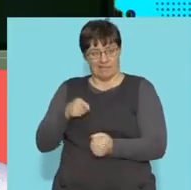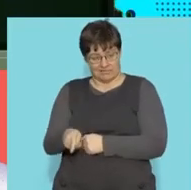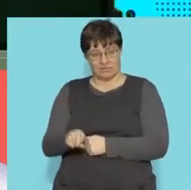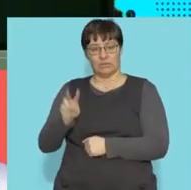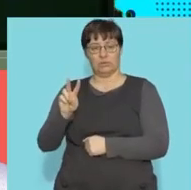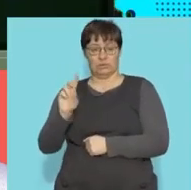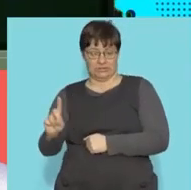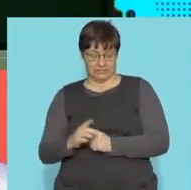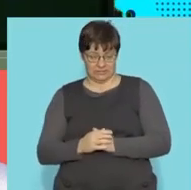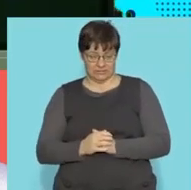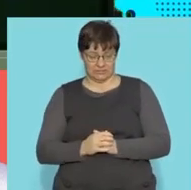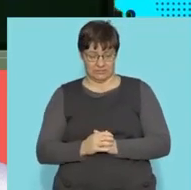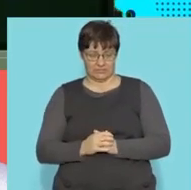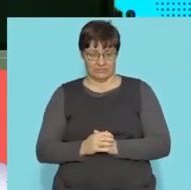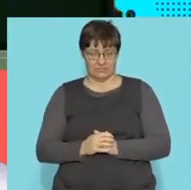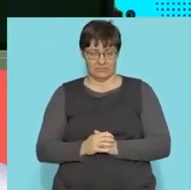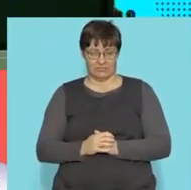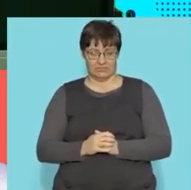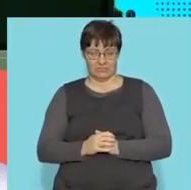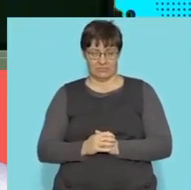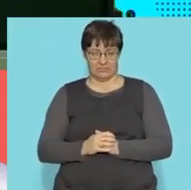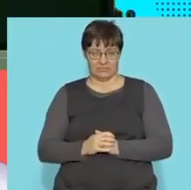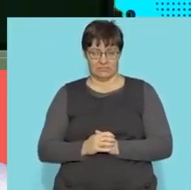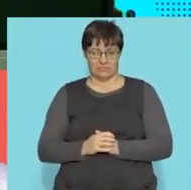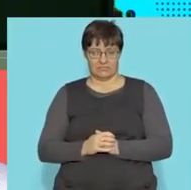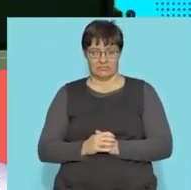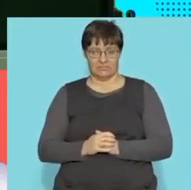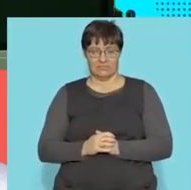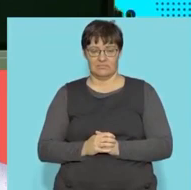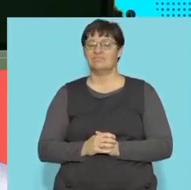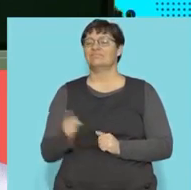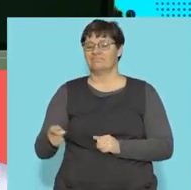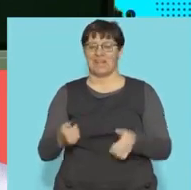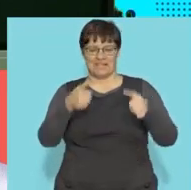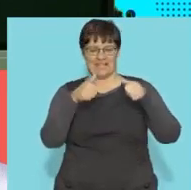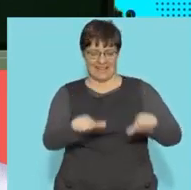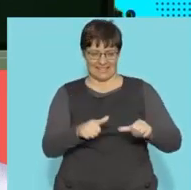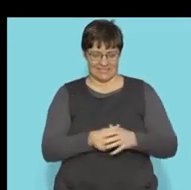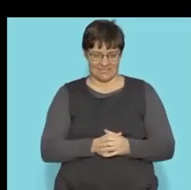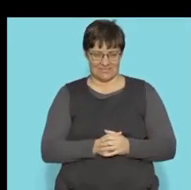that would be a two-dimensional triangle. Cool. Let's go to the next definition.